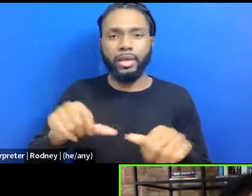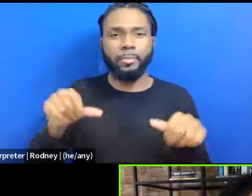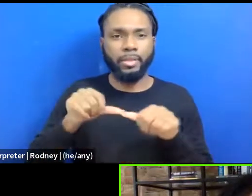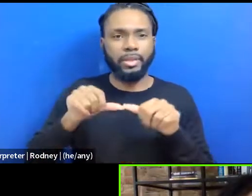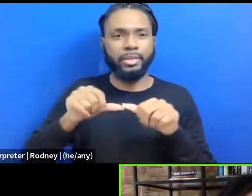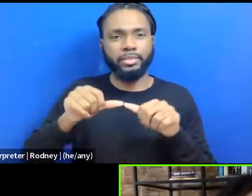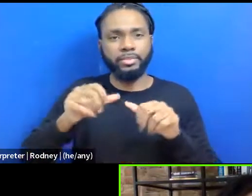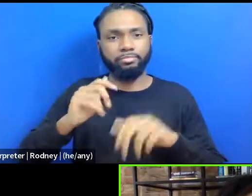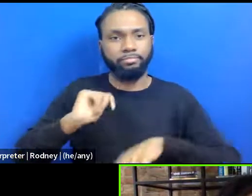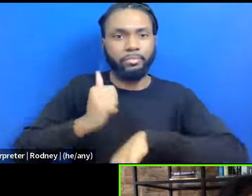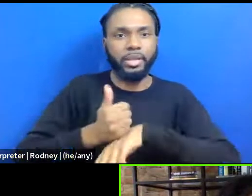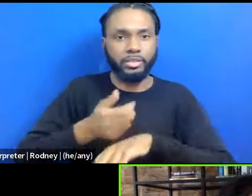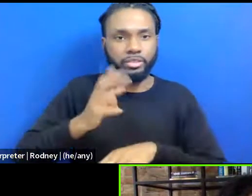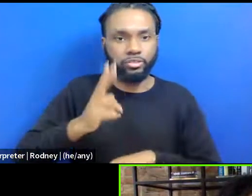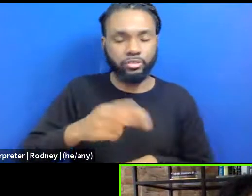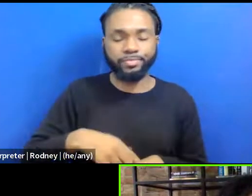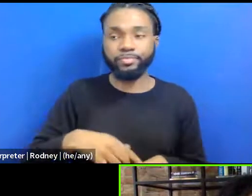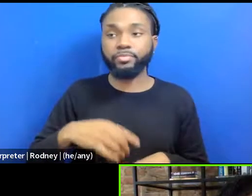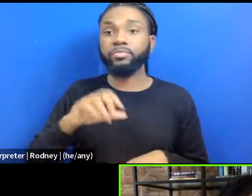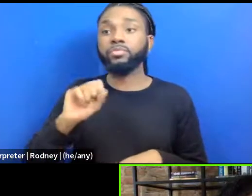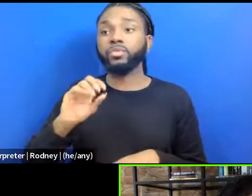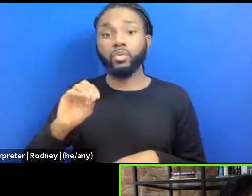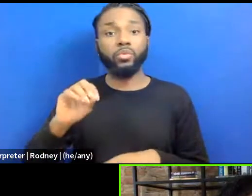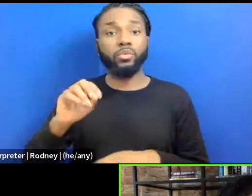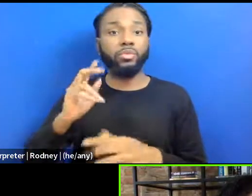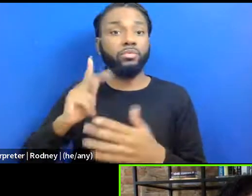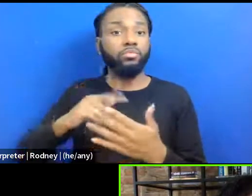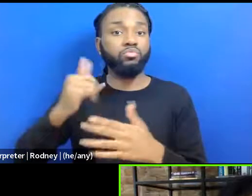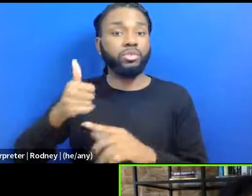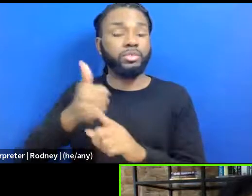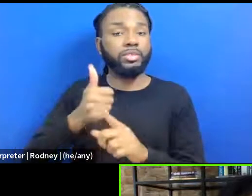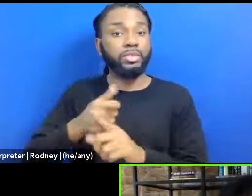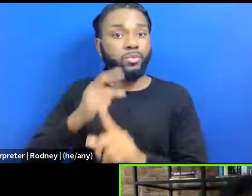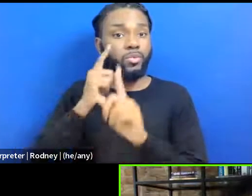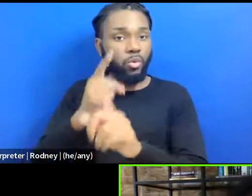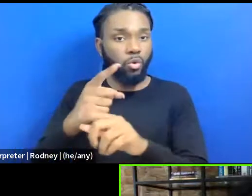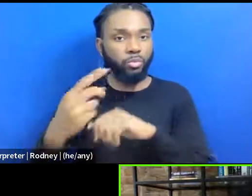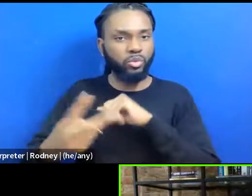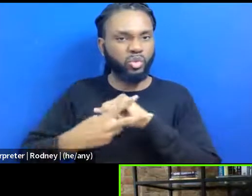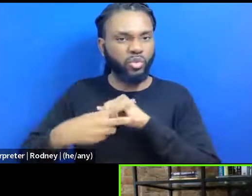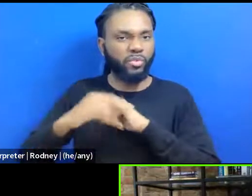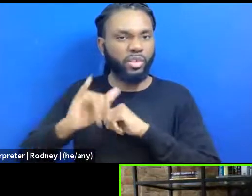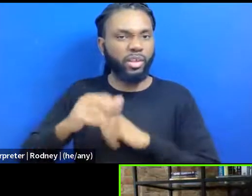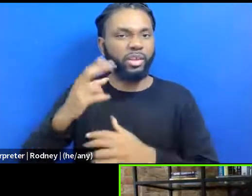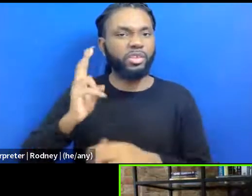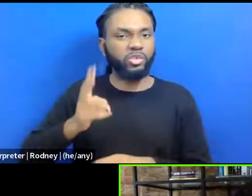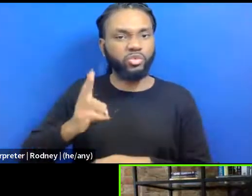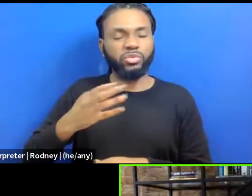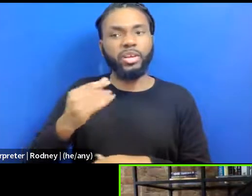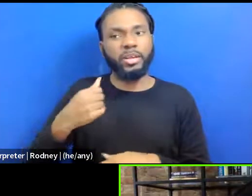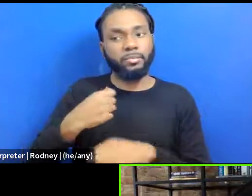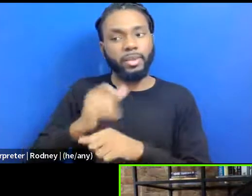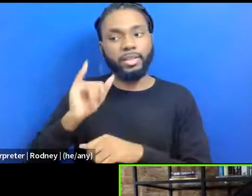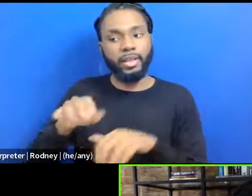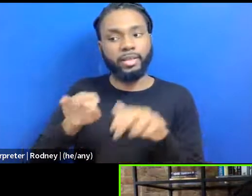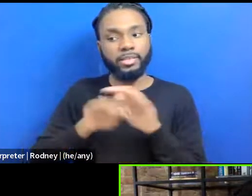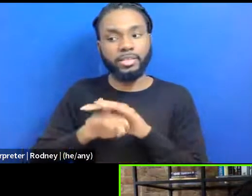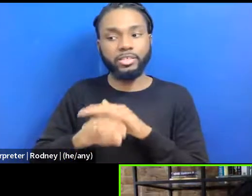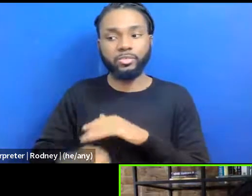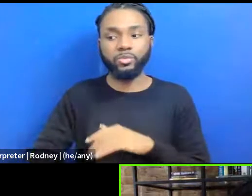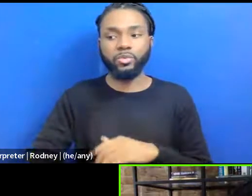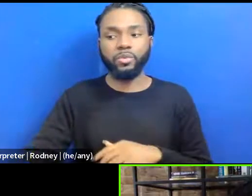And so the project aims to preserve that history and make it accessible through